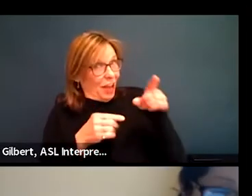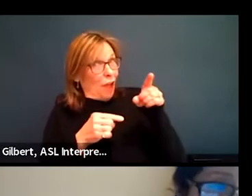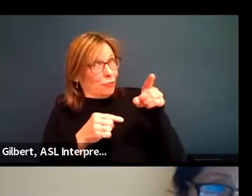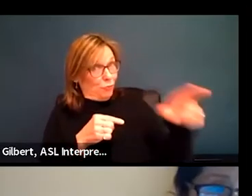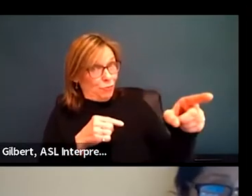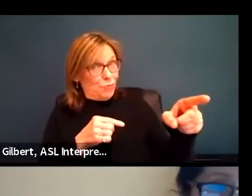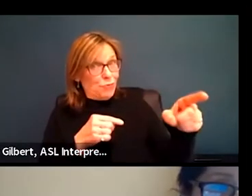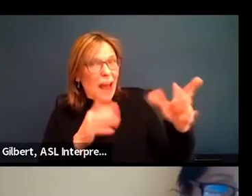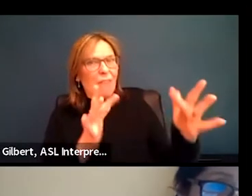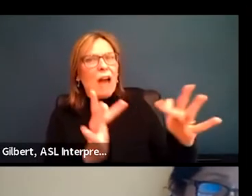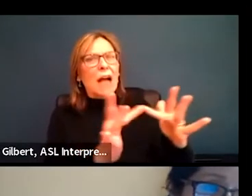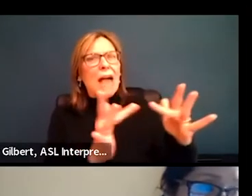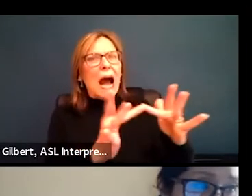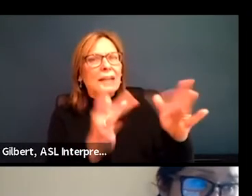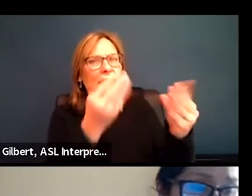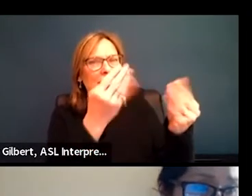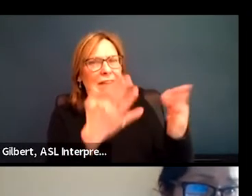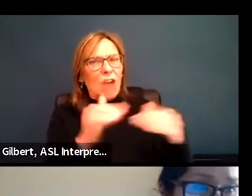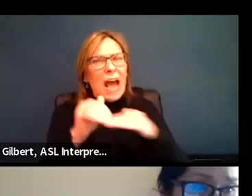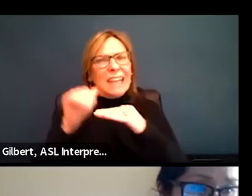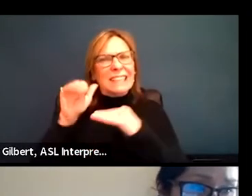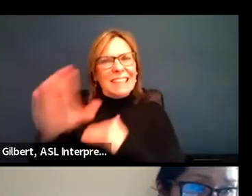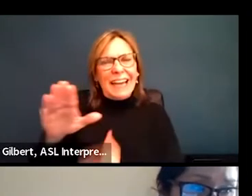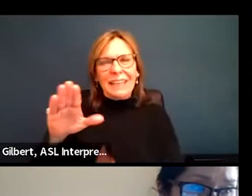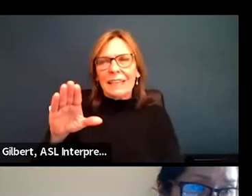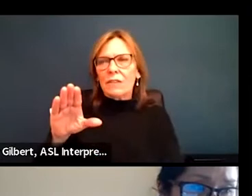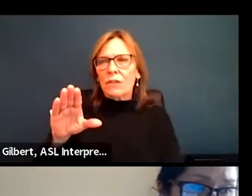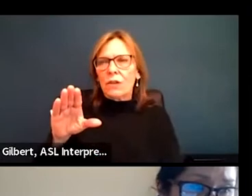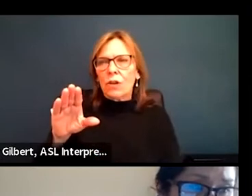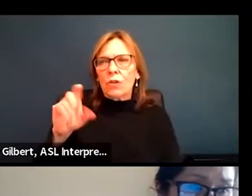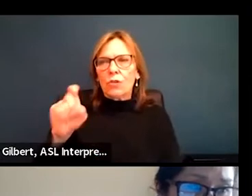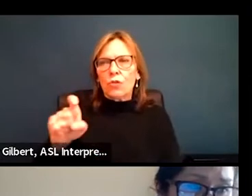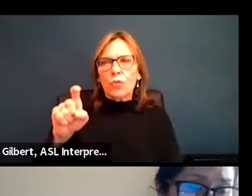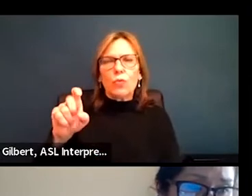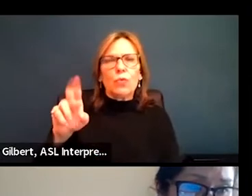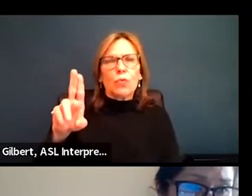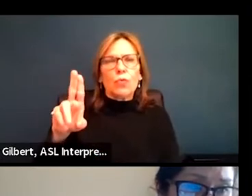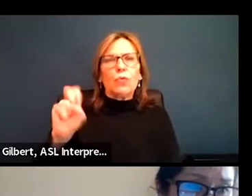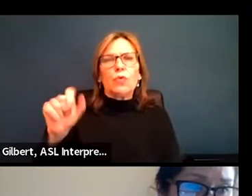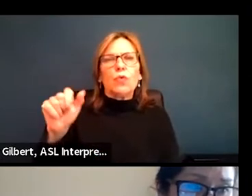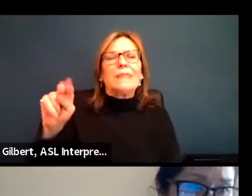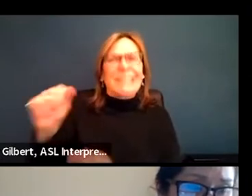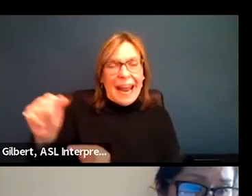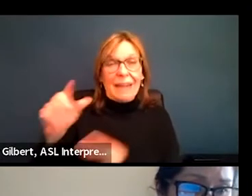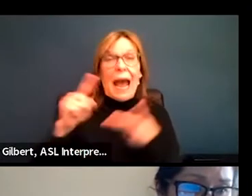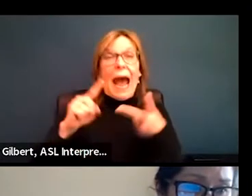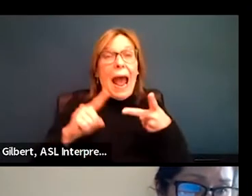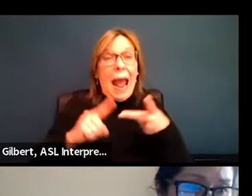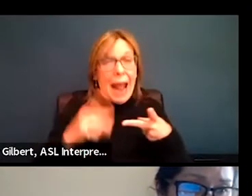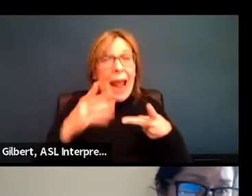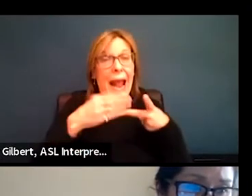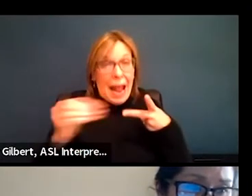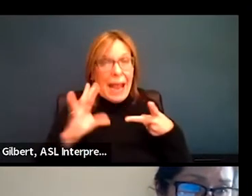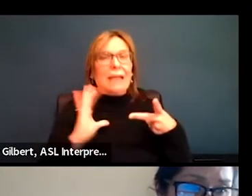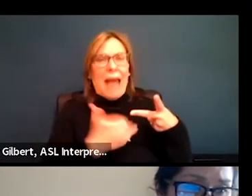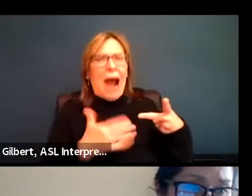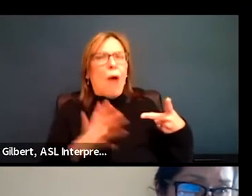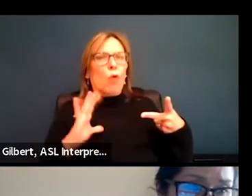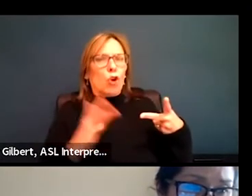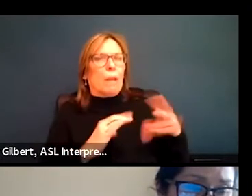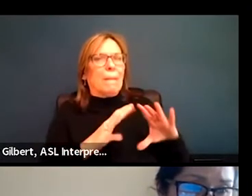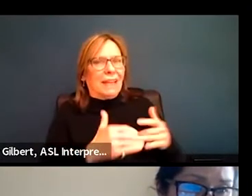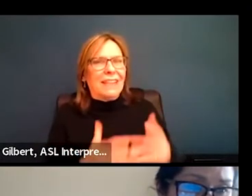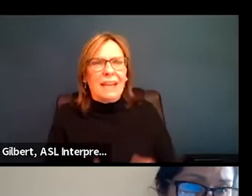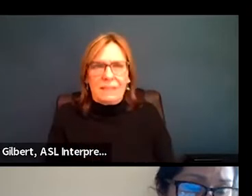contact information to to Susanna and also to our committee and we'll, um, make sure that,